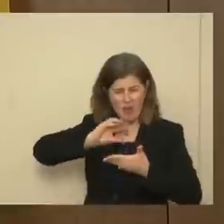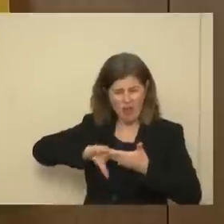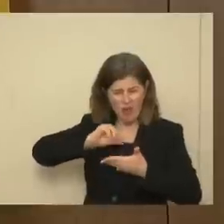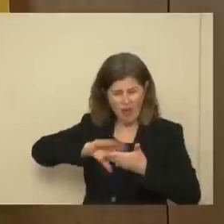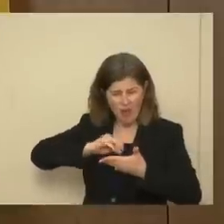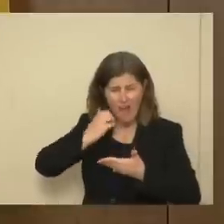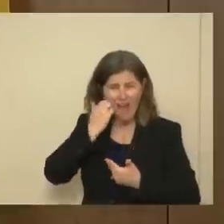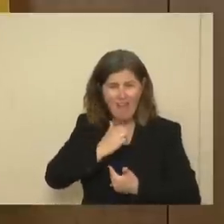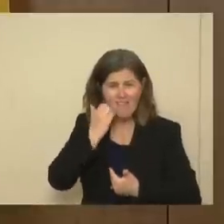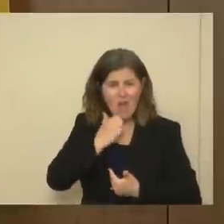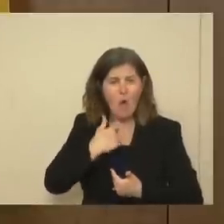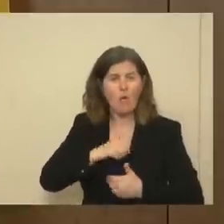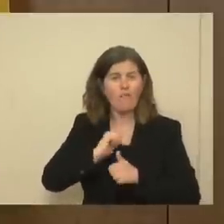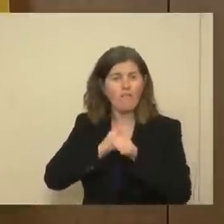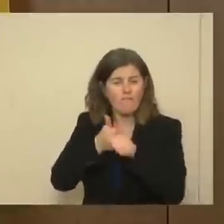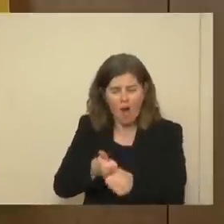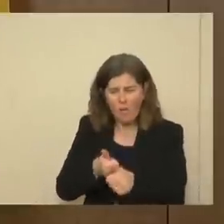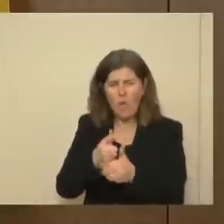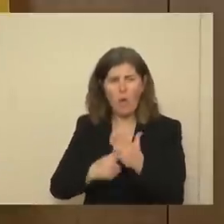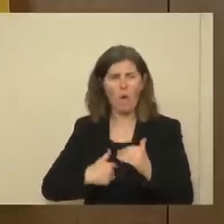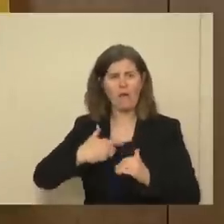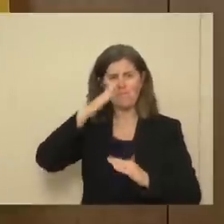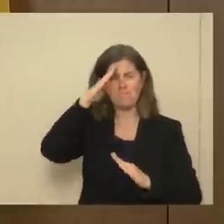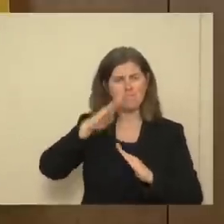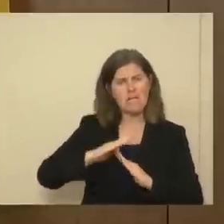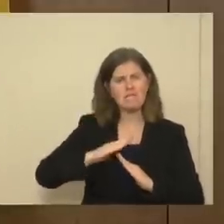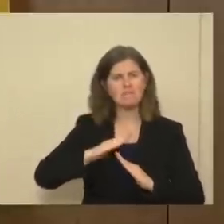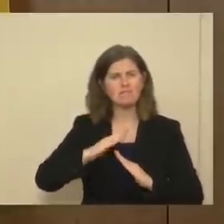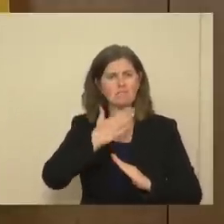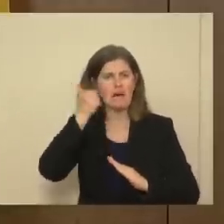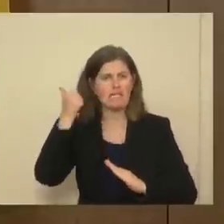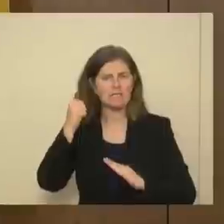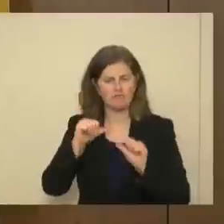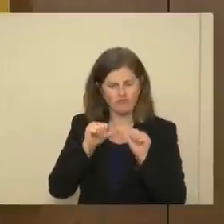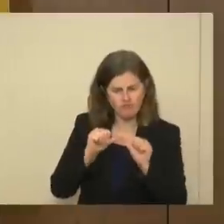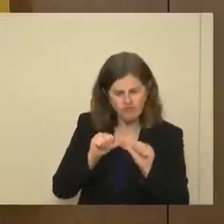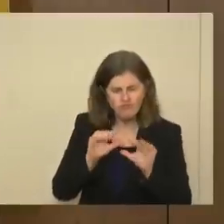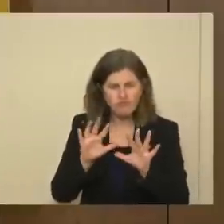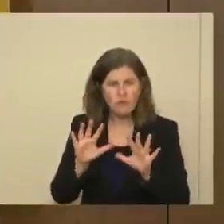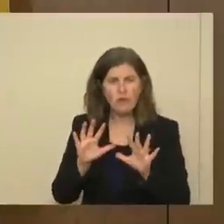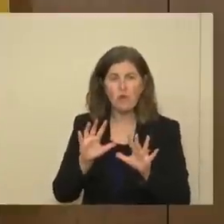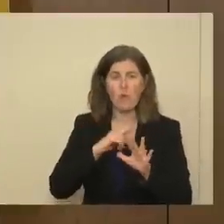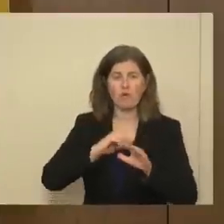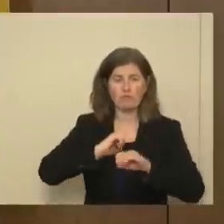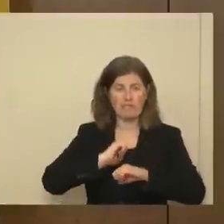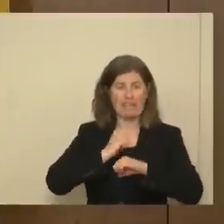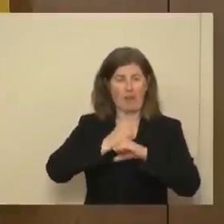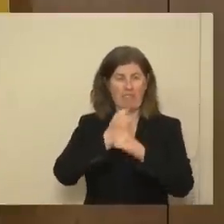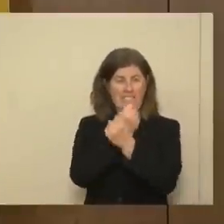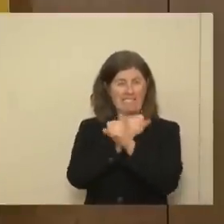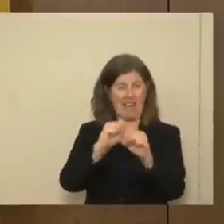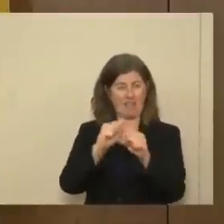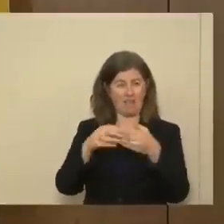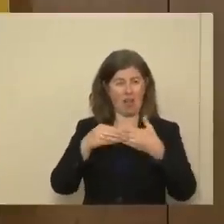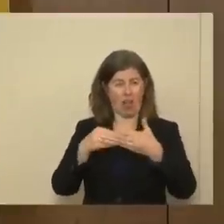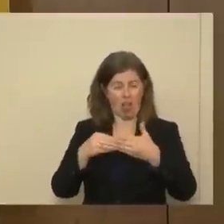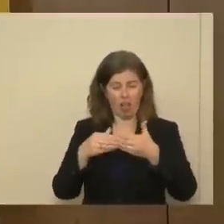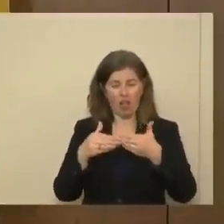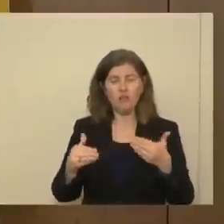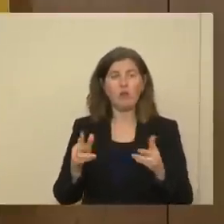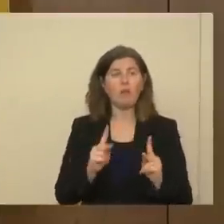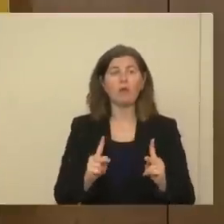we think is the best standard practice. And what we want to do is create a safeguard so that people don't